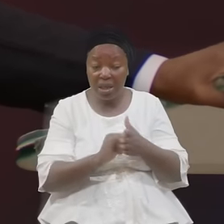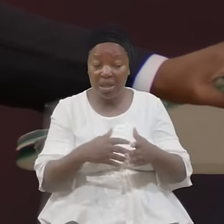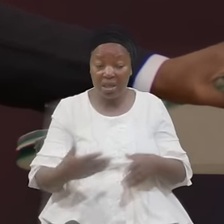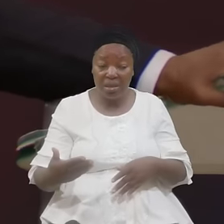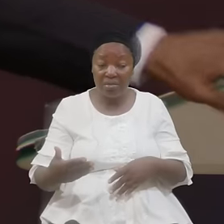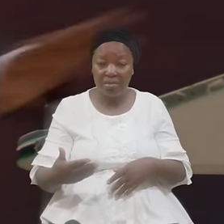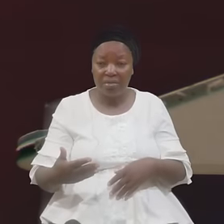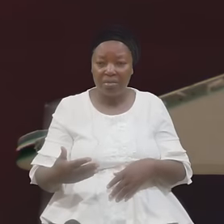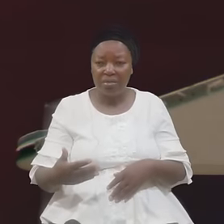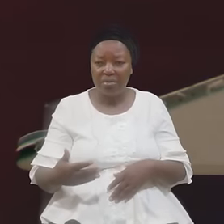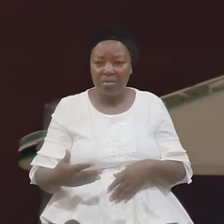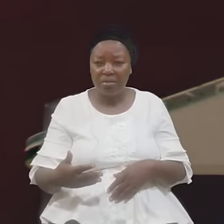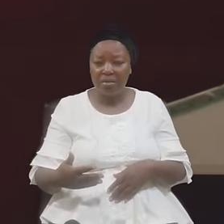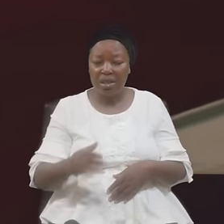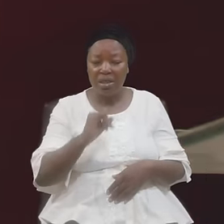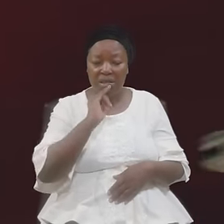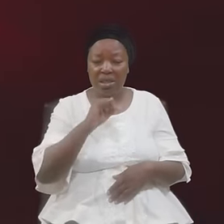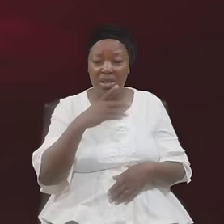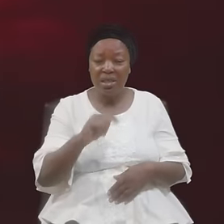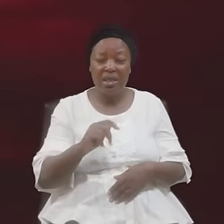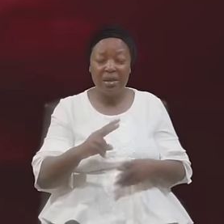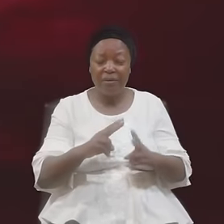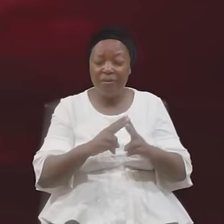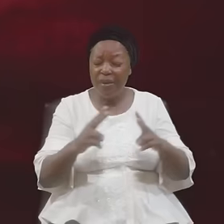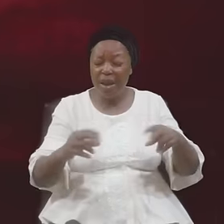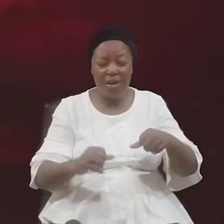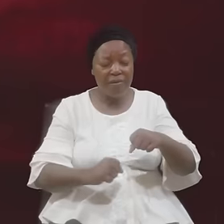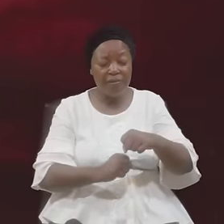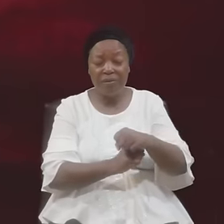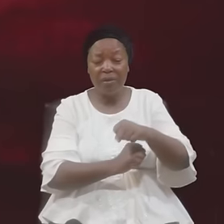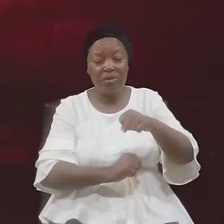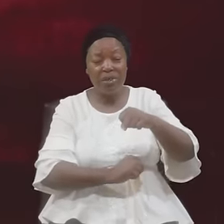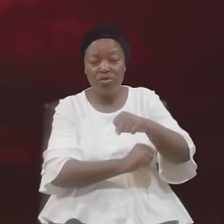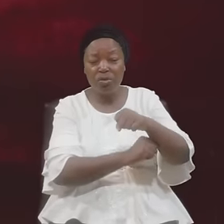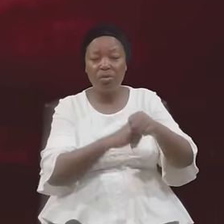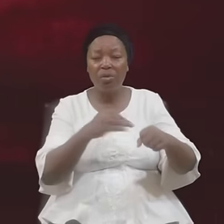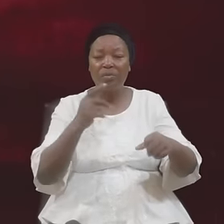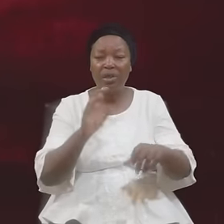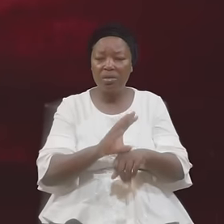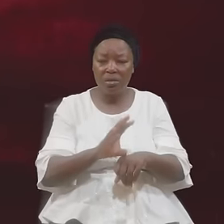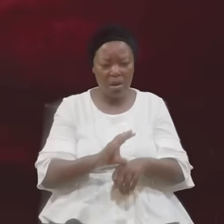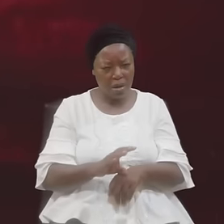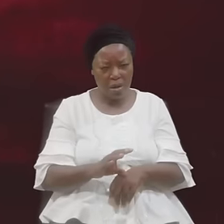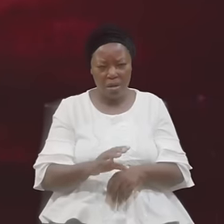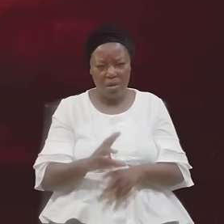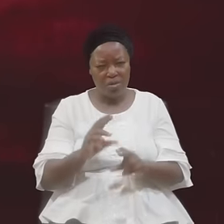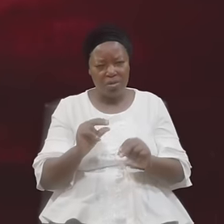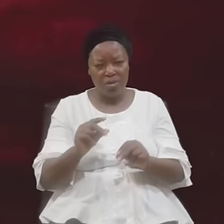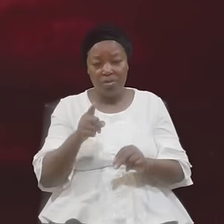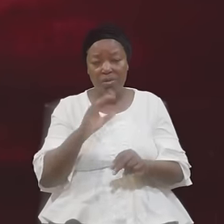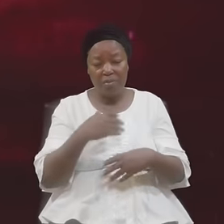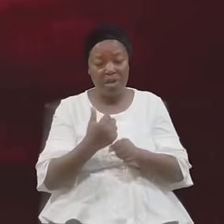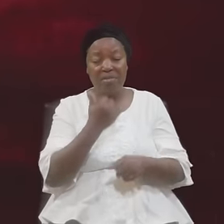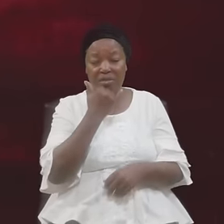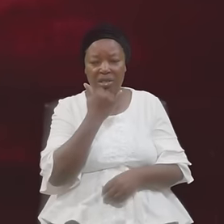Is The Very Foundation Of The Church Ah You Are Mistaken